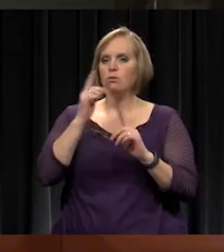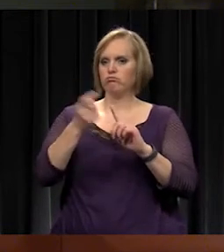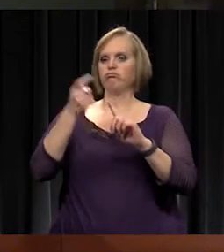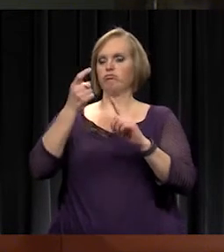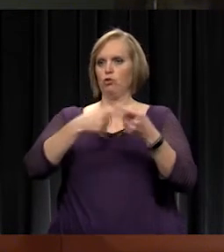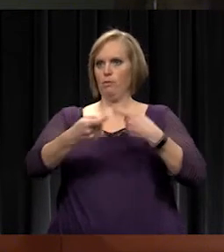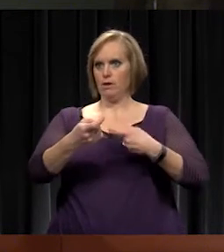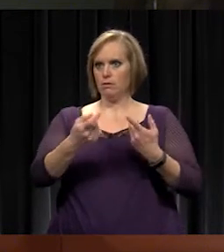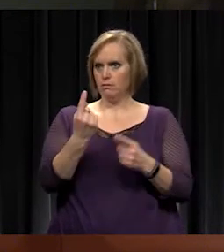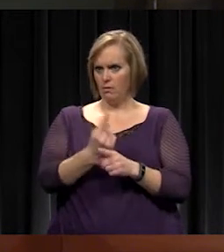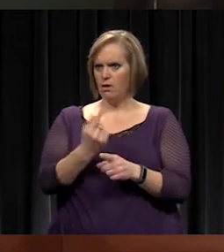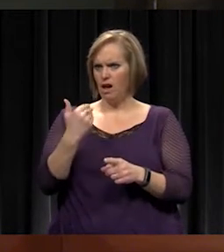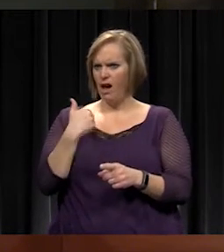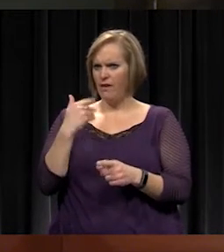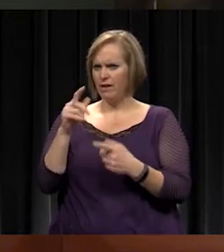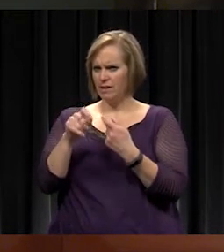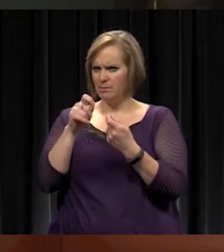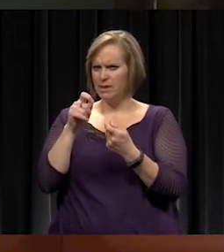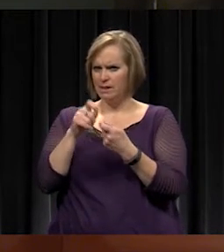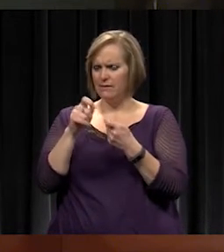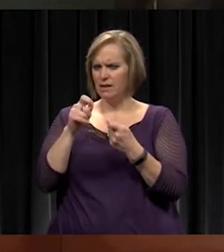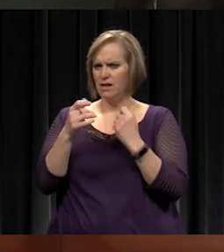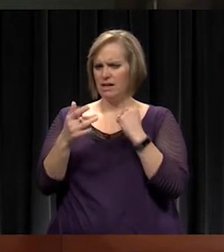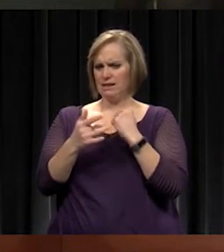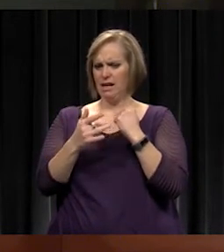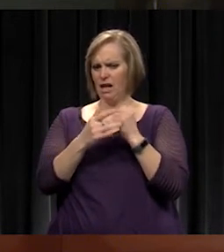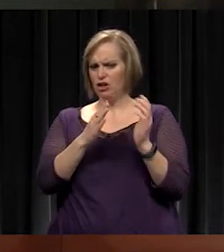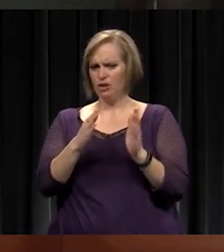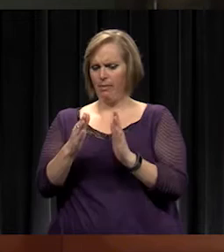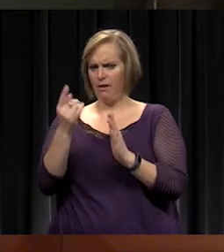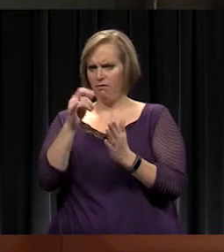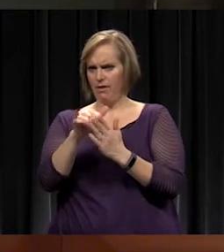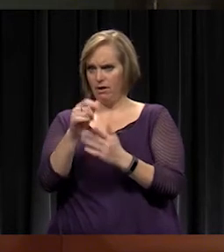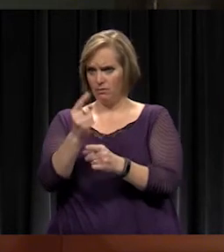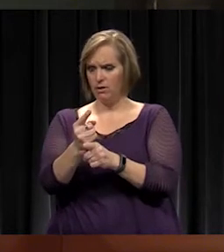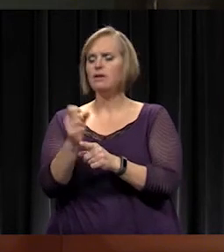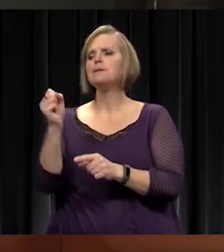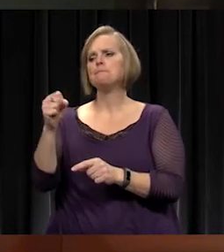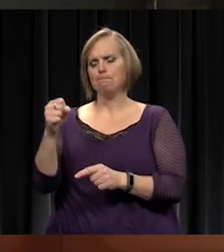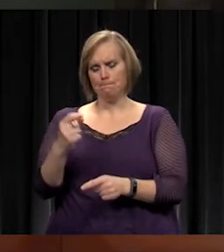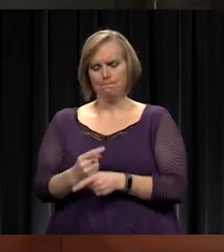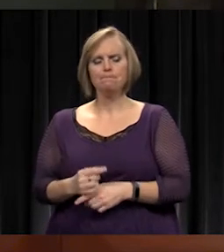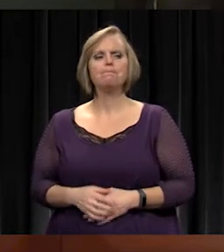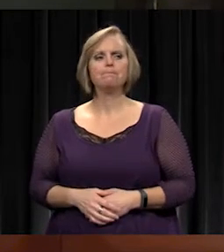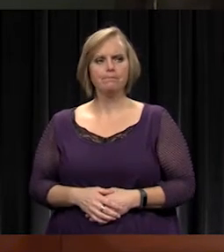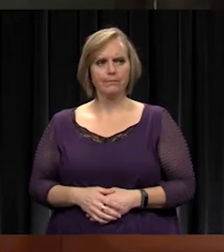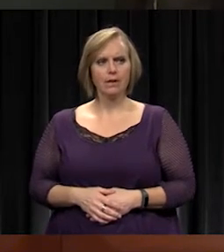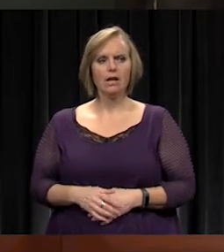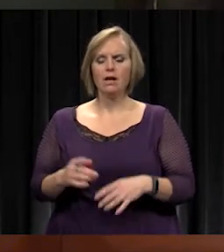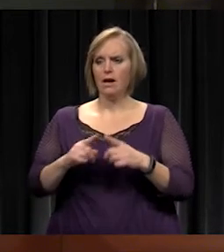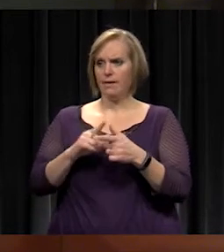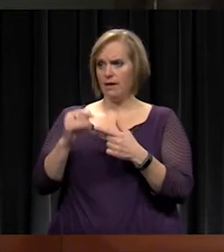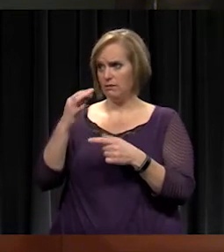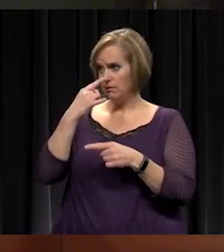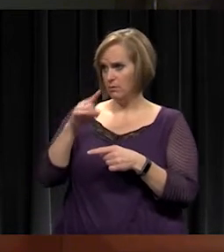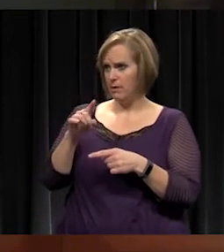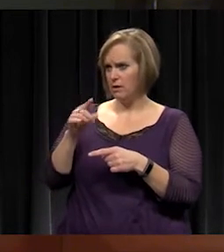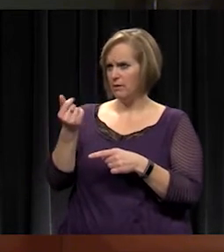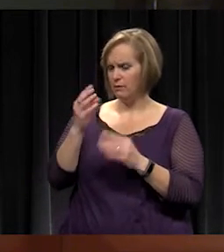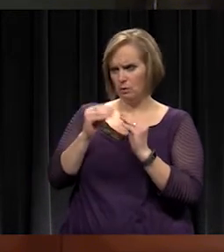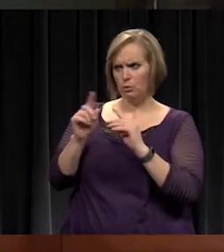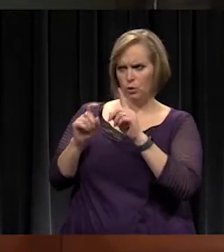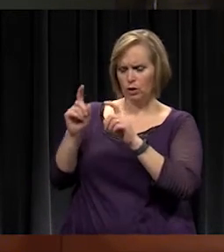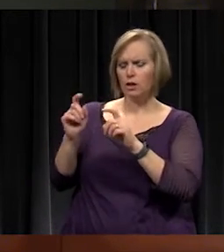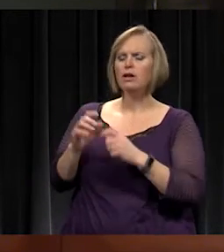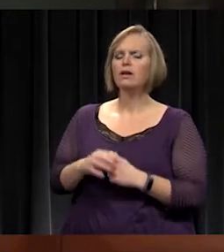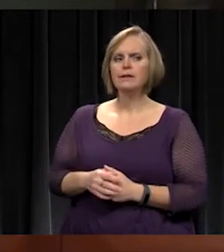have an overarching technology plan as well, right? That's correct. Okay. And then if you don't mind, I just have a couple more.